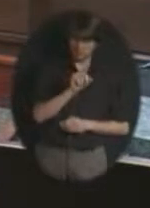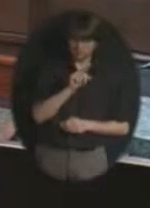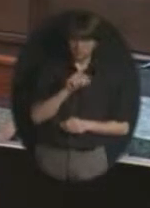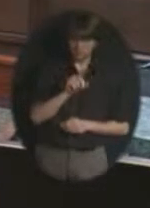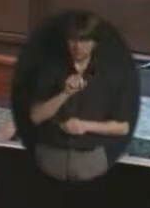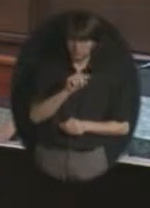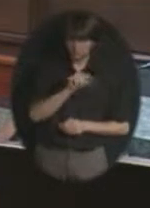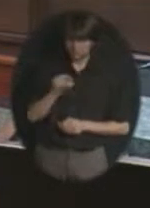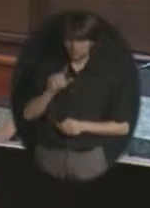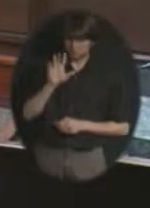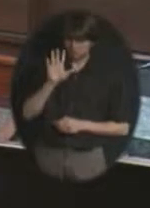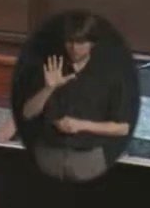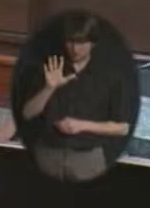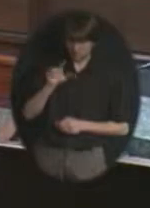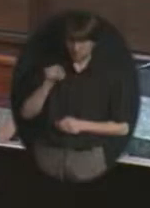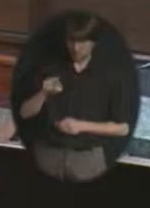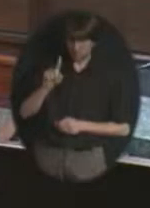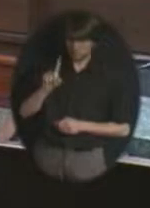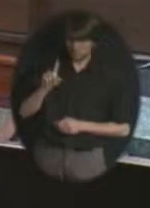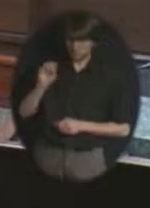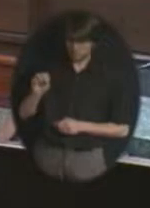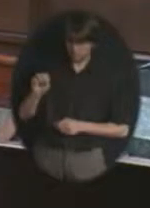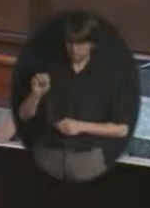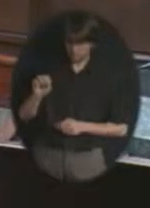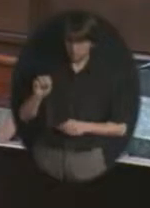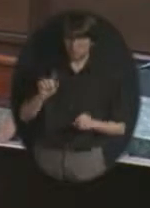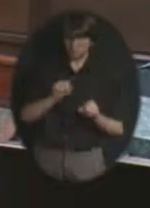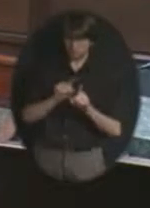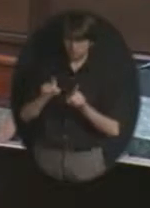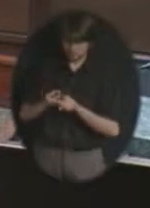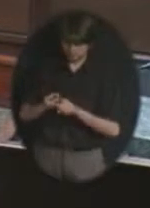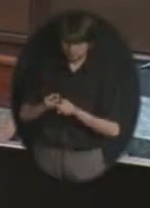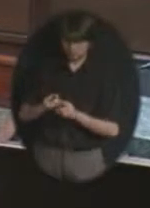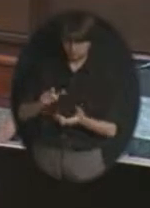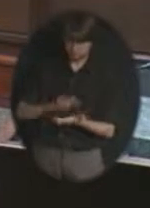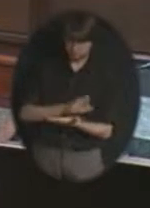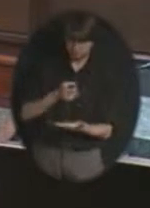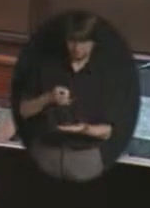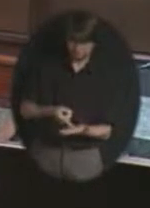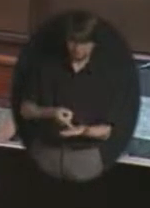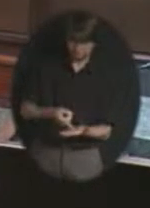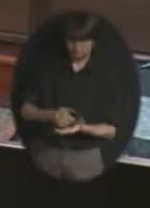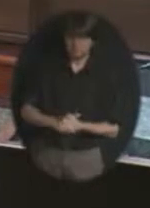.10 as presented. Second.